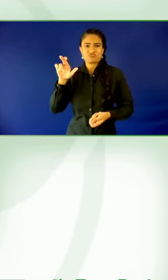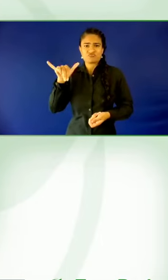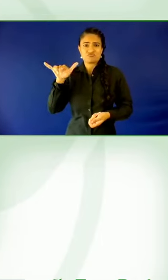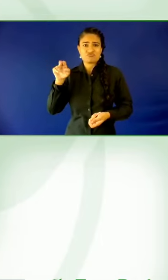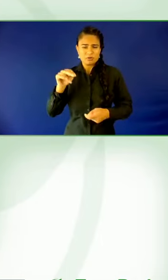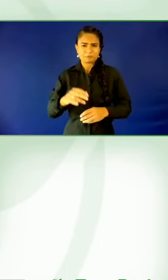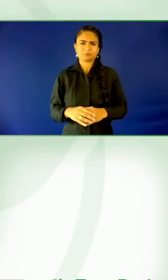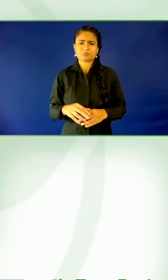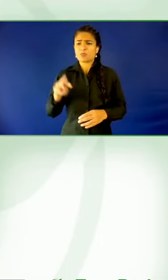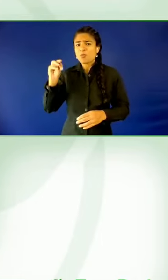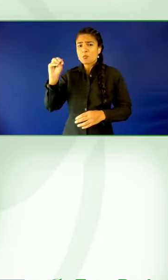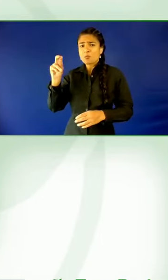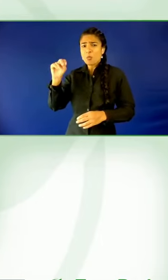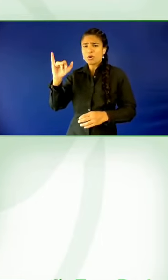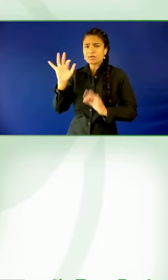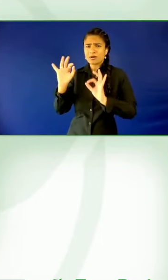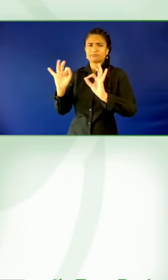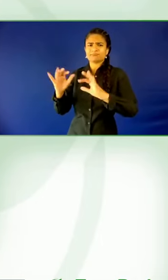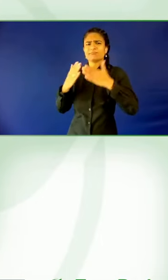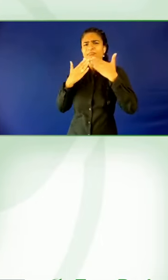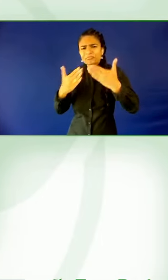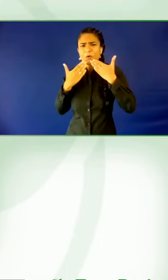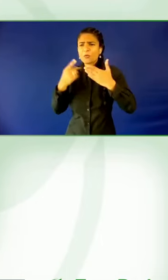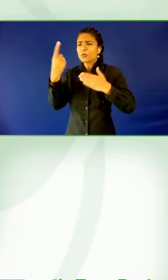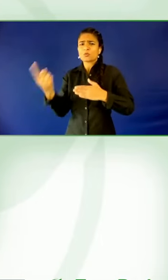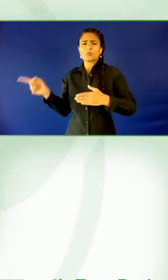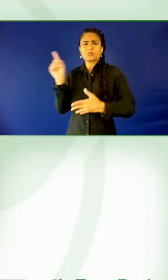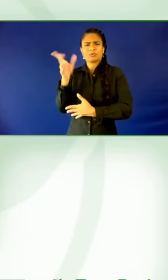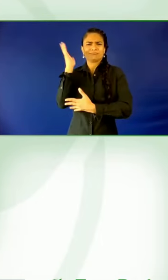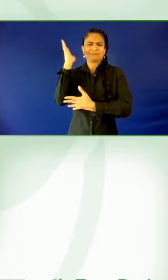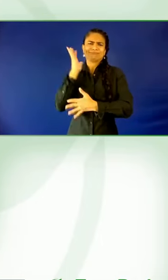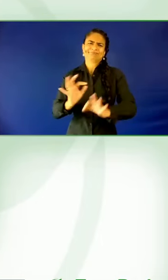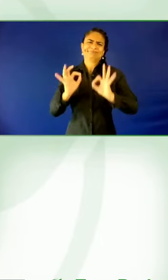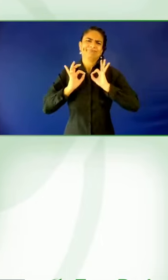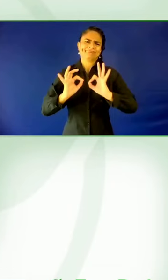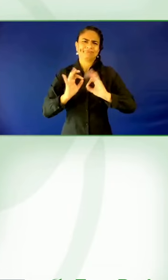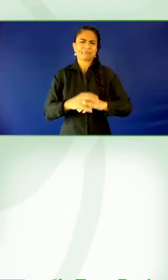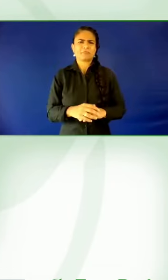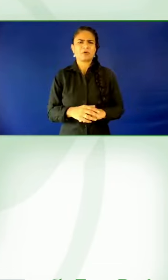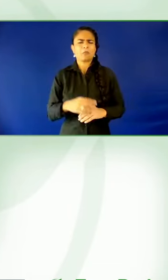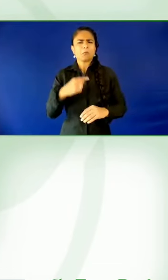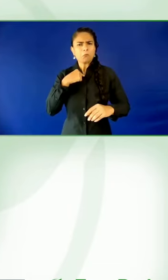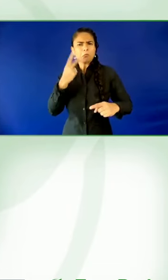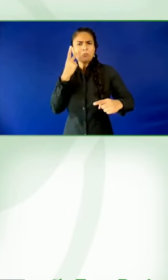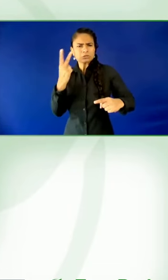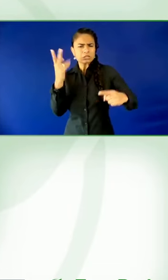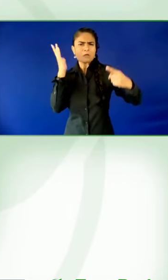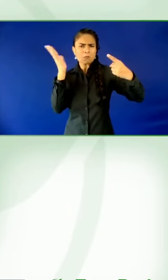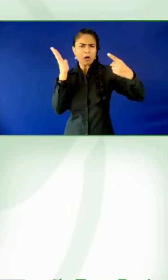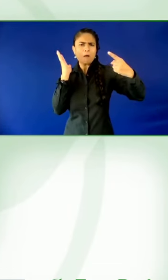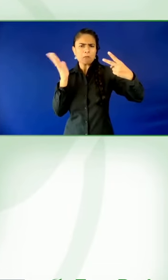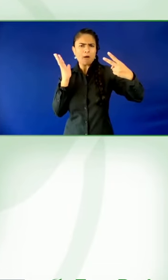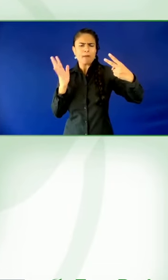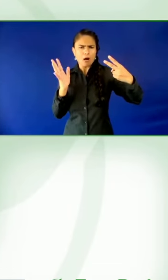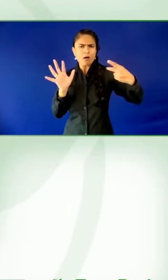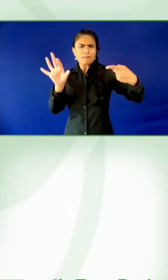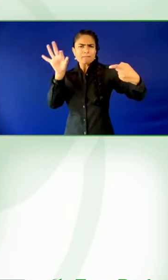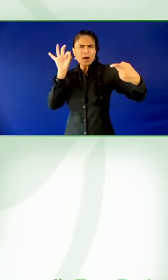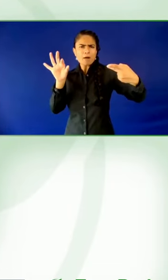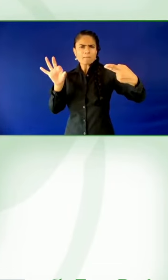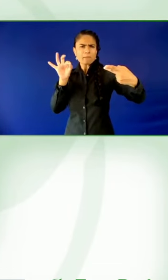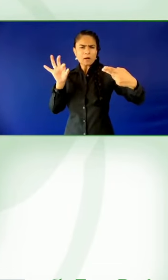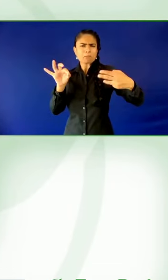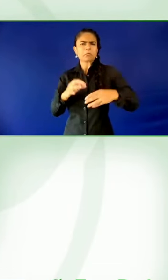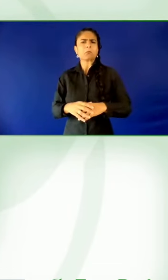people, which isn't something that we should shy away from. It's something I talk about a lot. Many people still don't know the term, the purple pound.